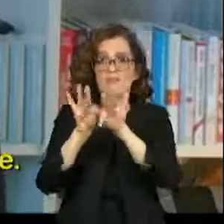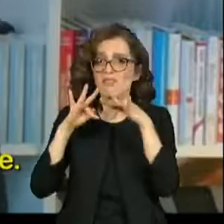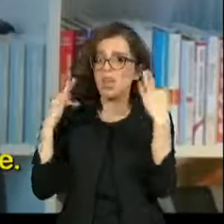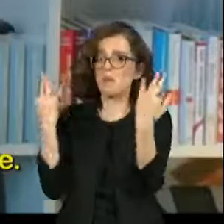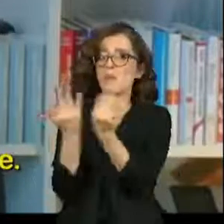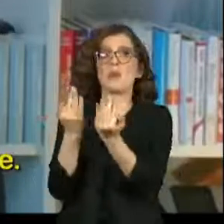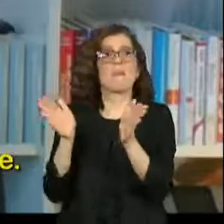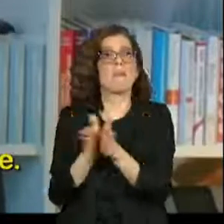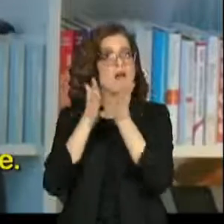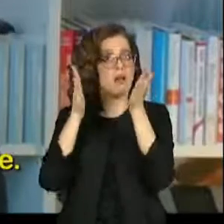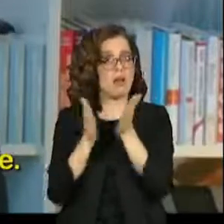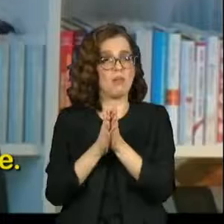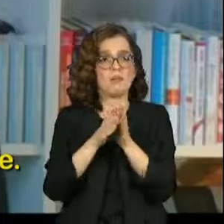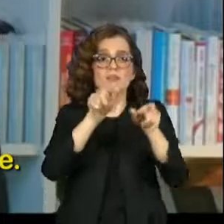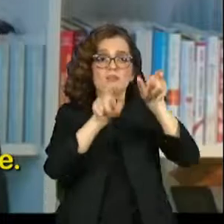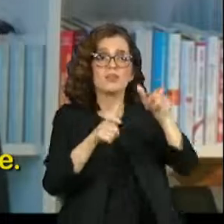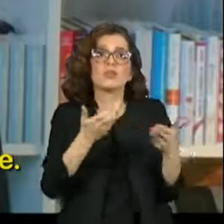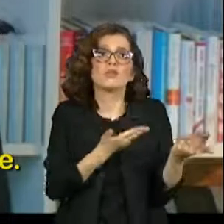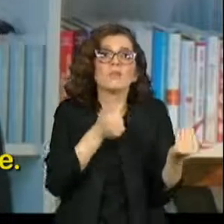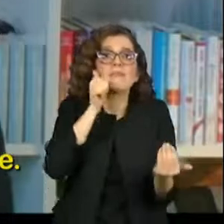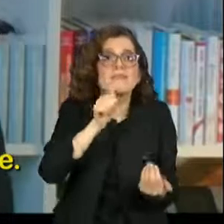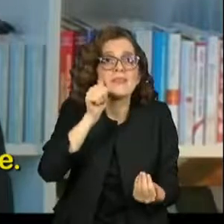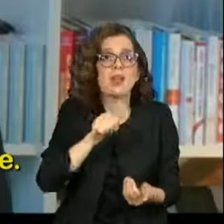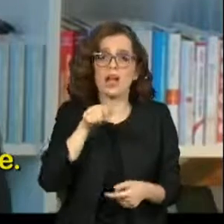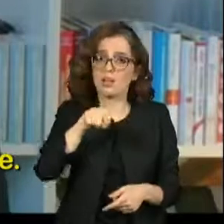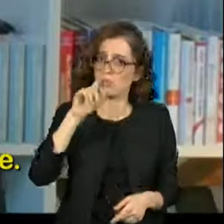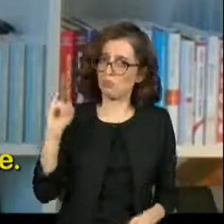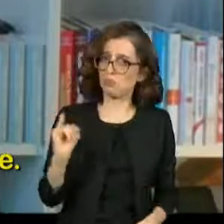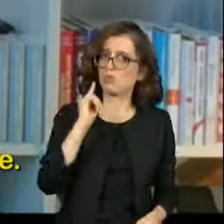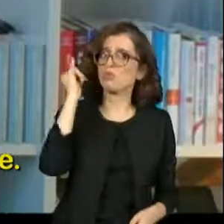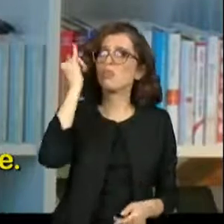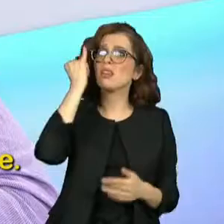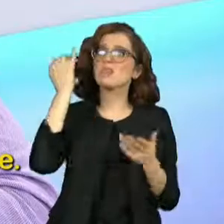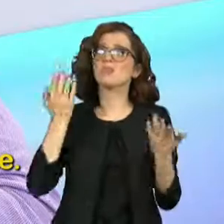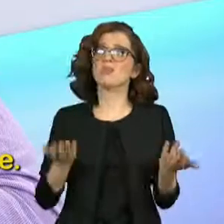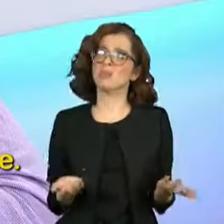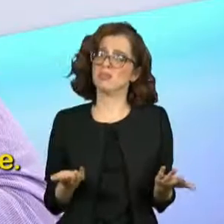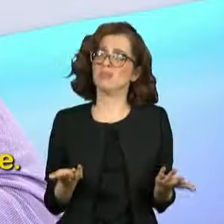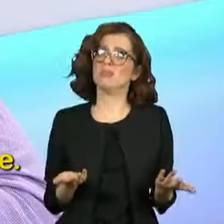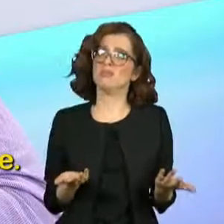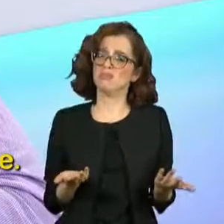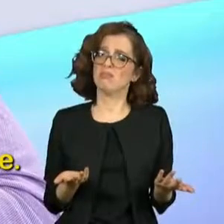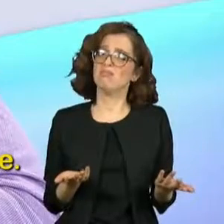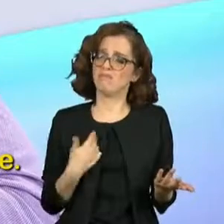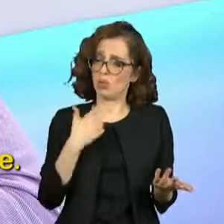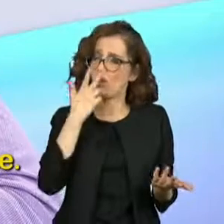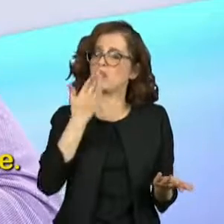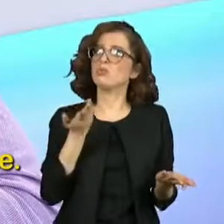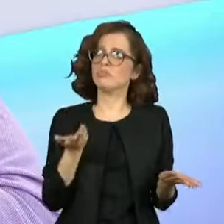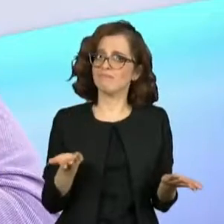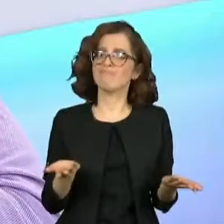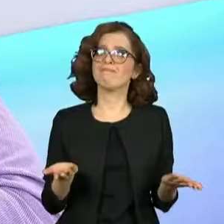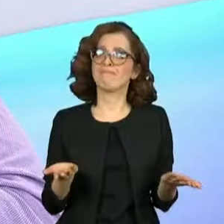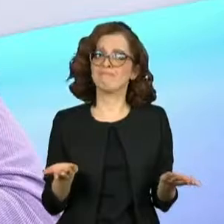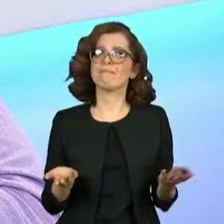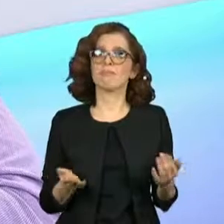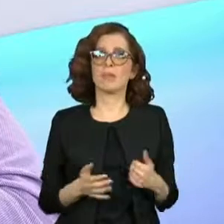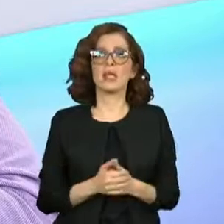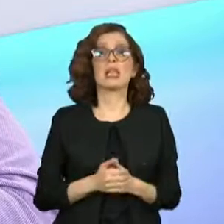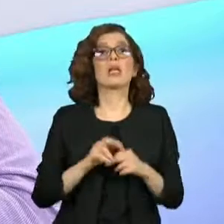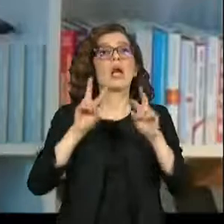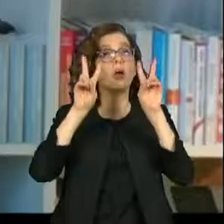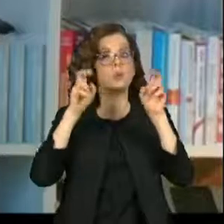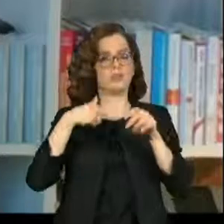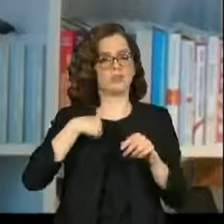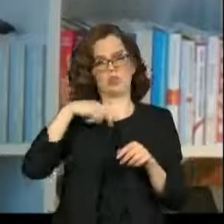backgrounds and young girls. And I think it's really important. And